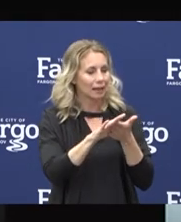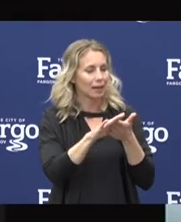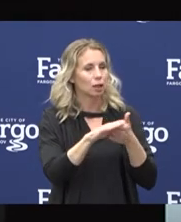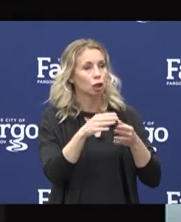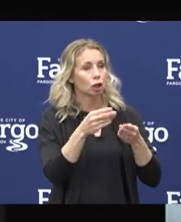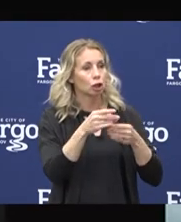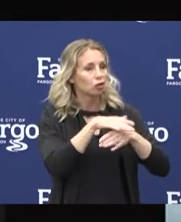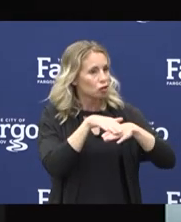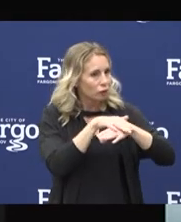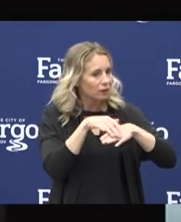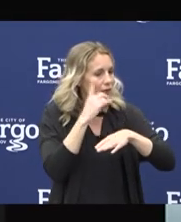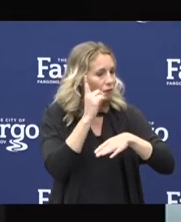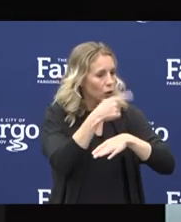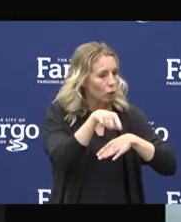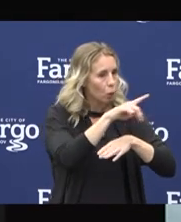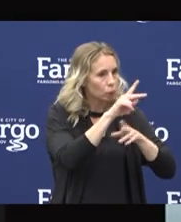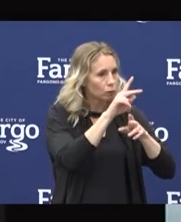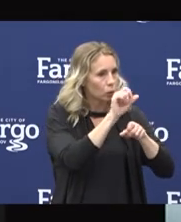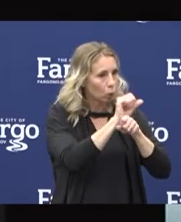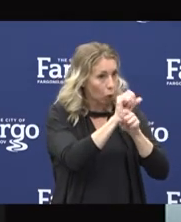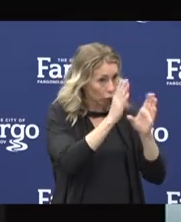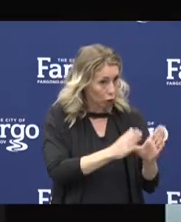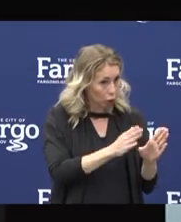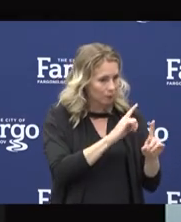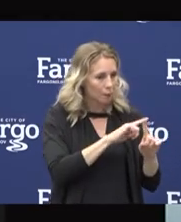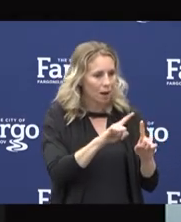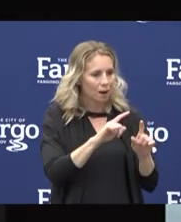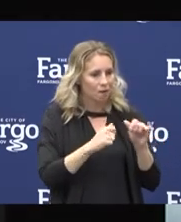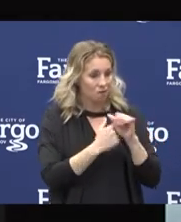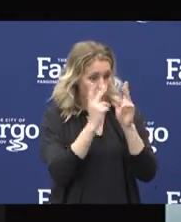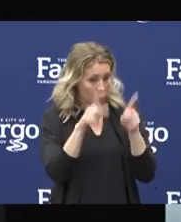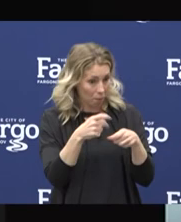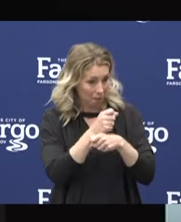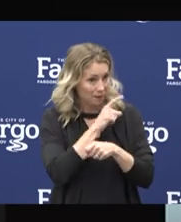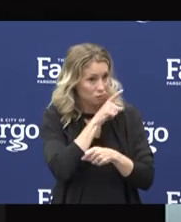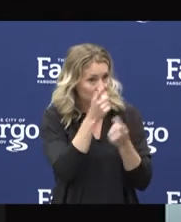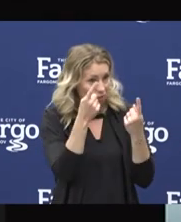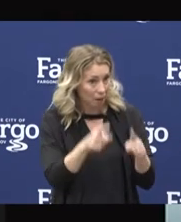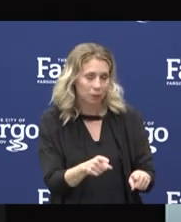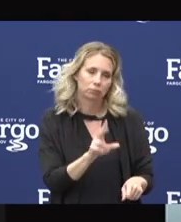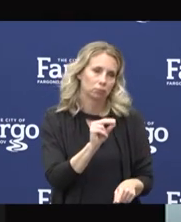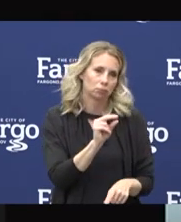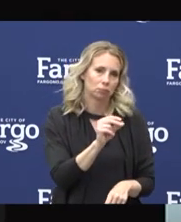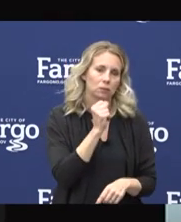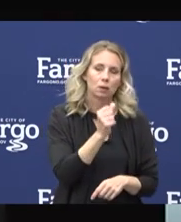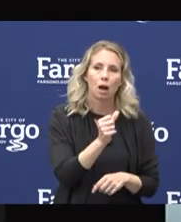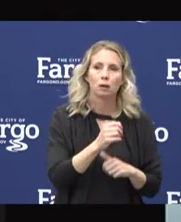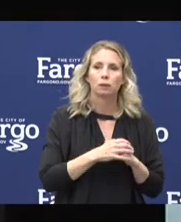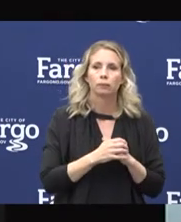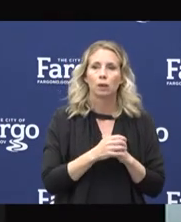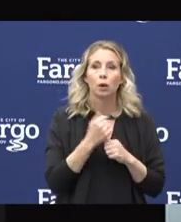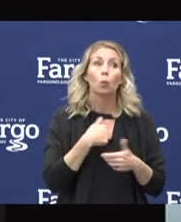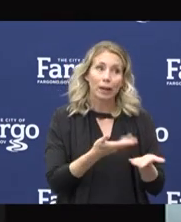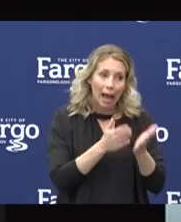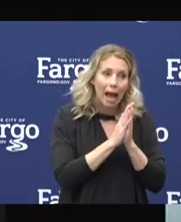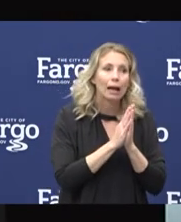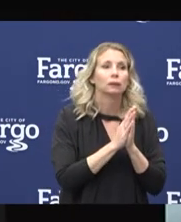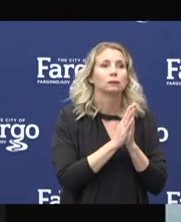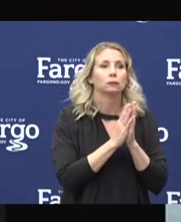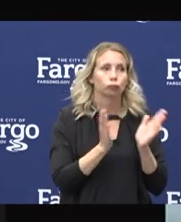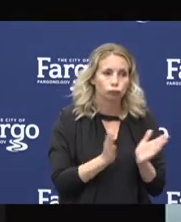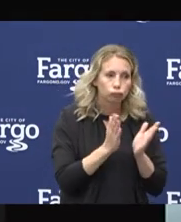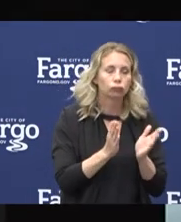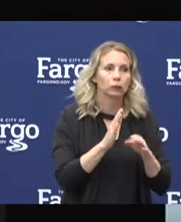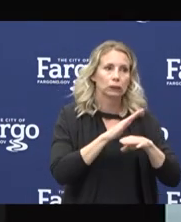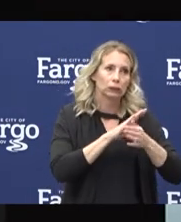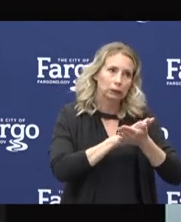we are not following up to ensure that these businesses are doing that. We do ask that they do it, though. And